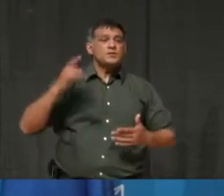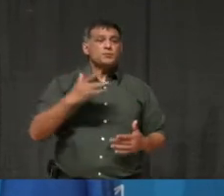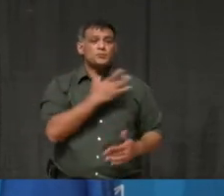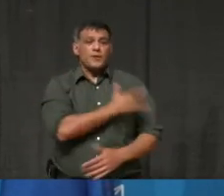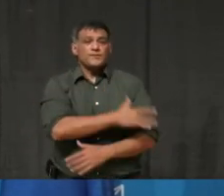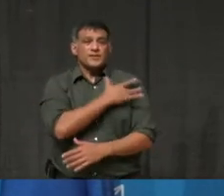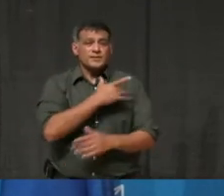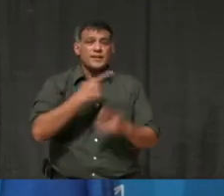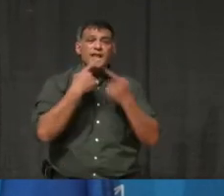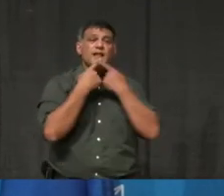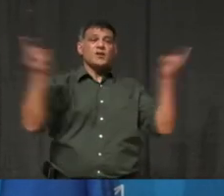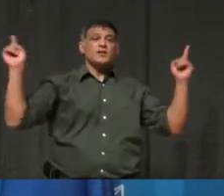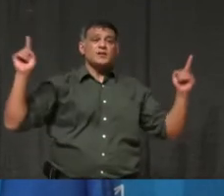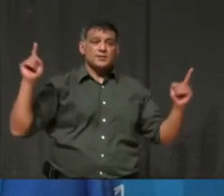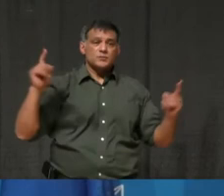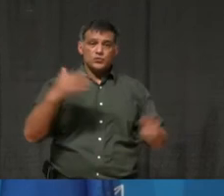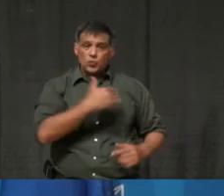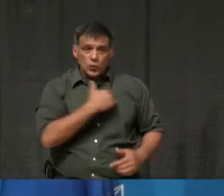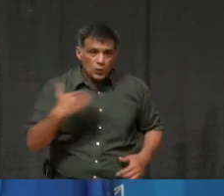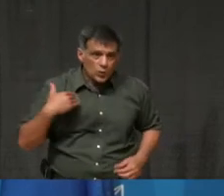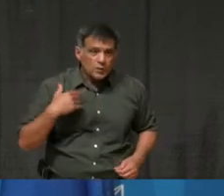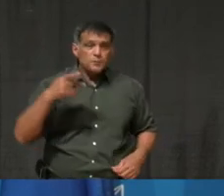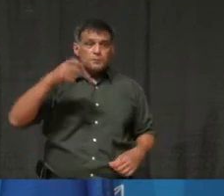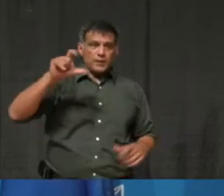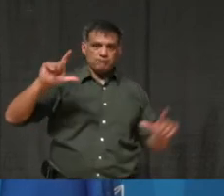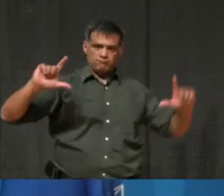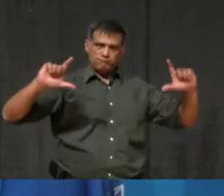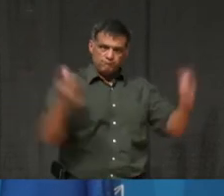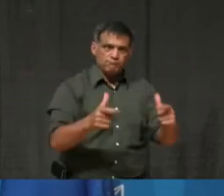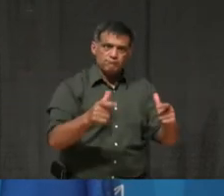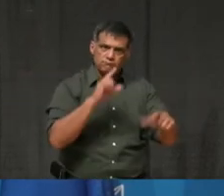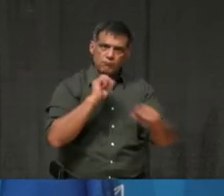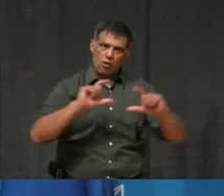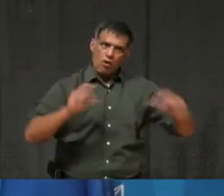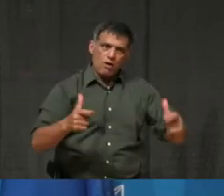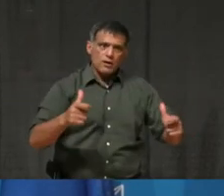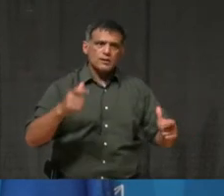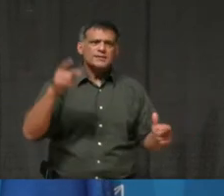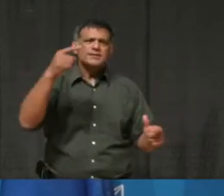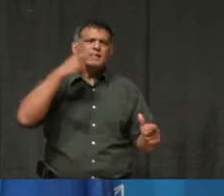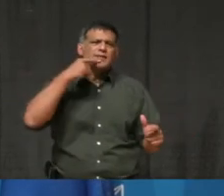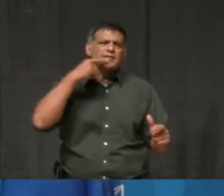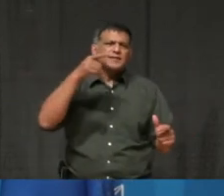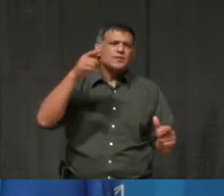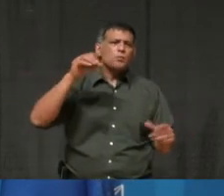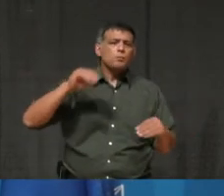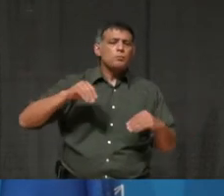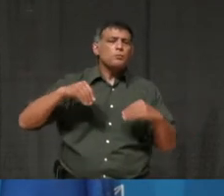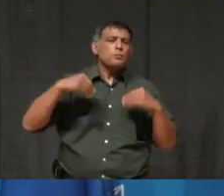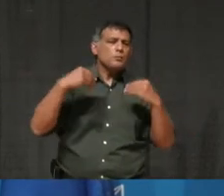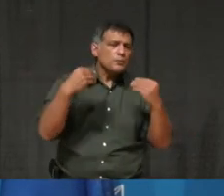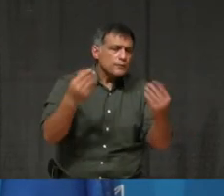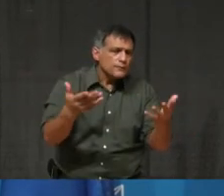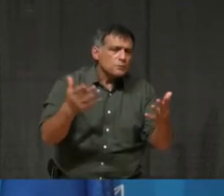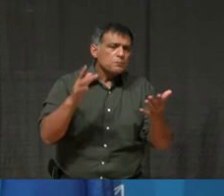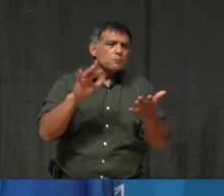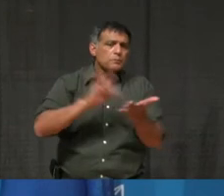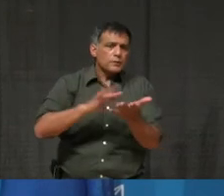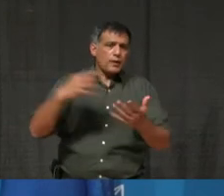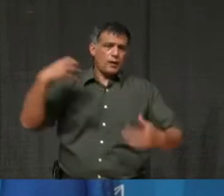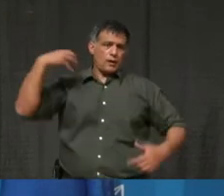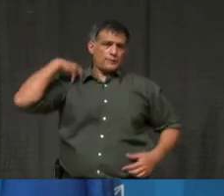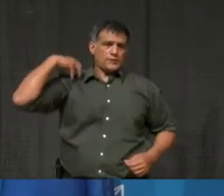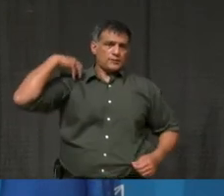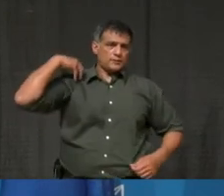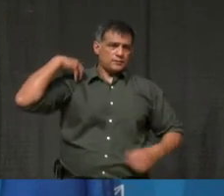putting Toronto and Peel to lockdown, one of the things it said it was going to do was give, uh, medical officers of health, uh, more power and more